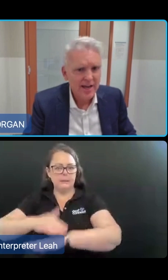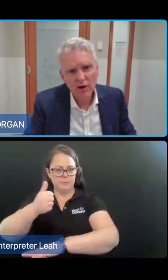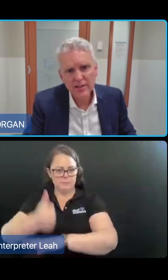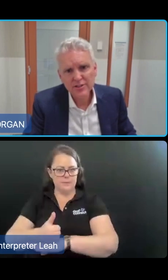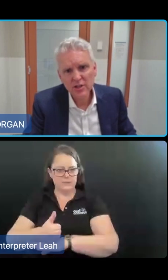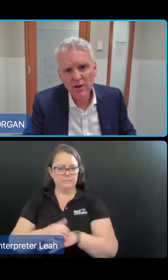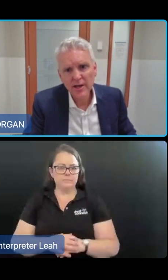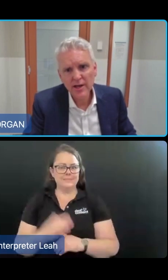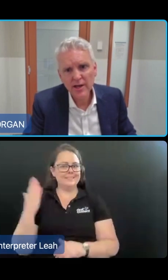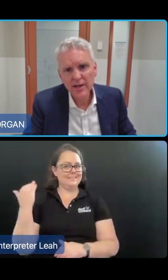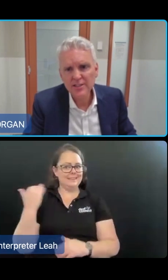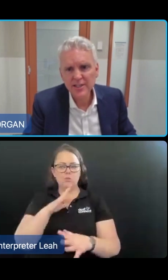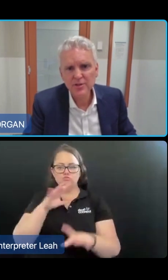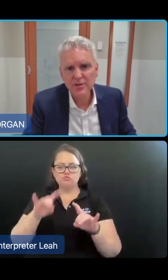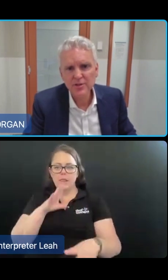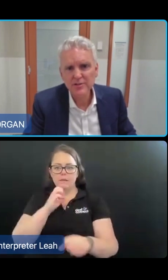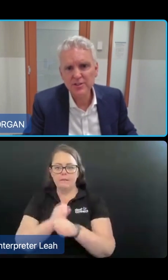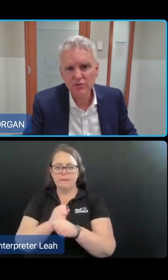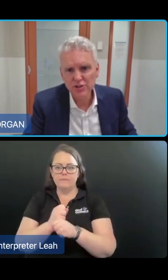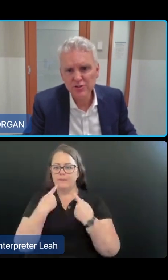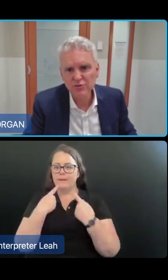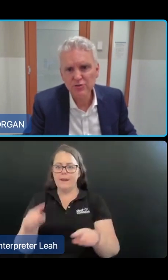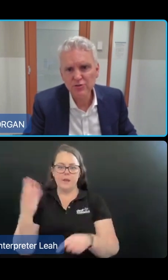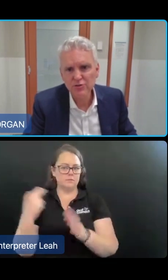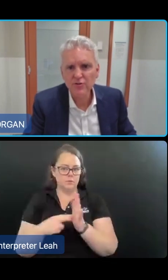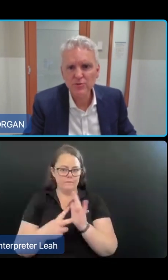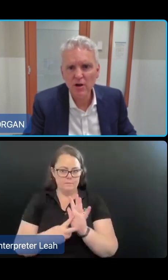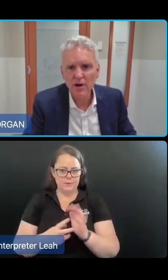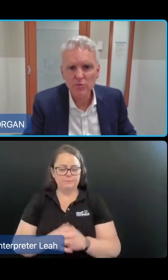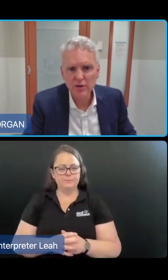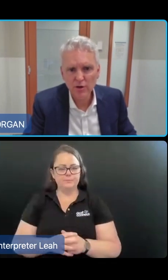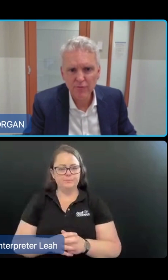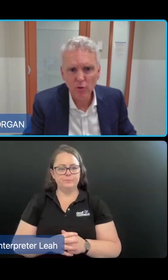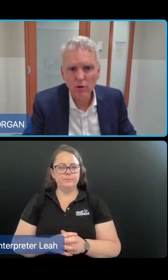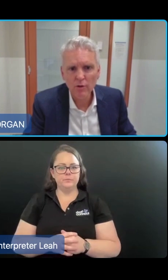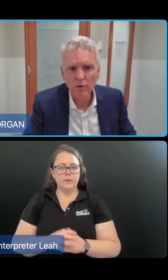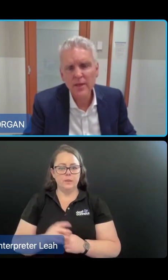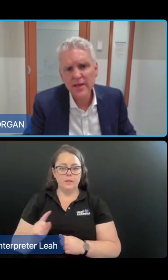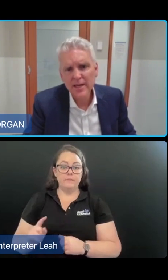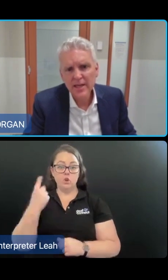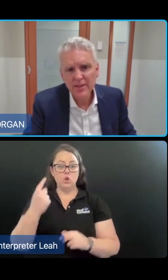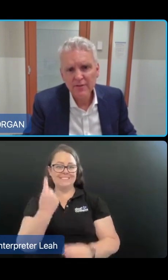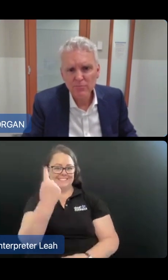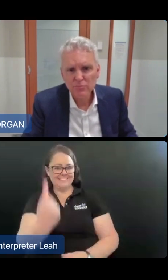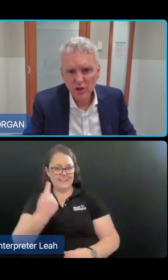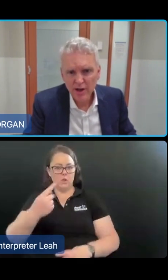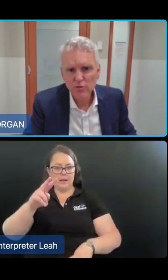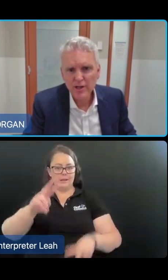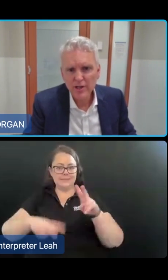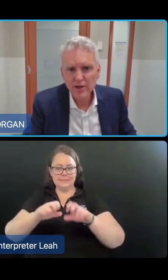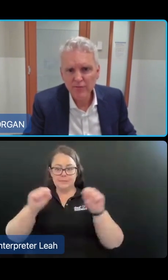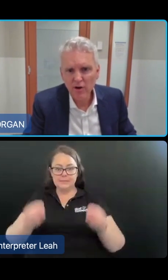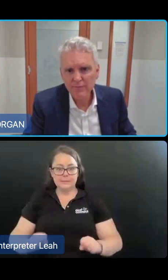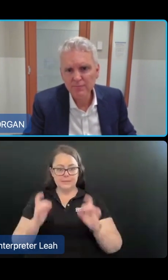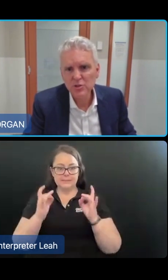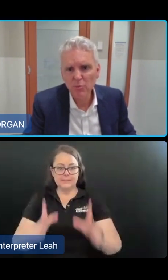As outlined in this slide, the single assessment system is still scheduled to commence from July 2024. Then from July